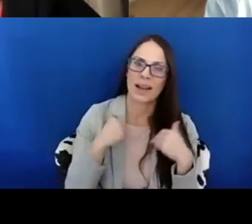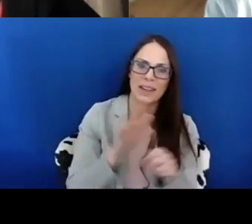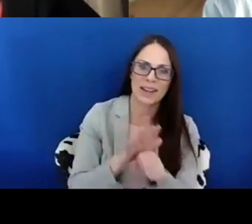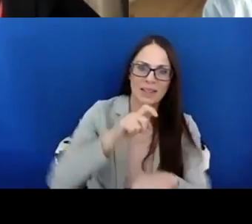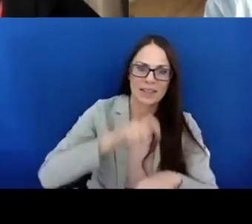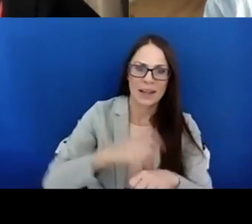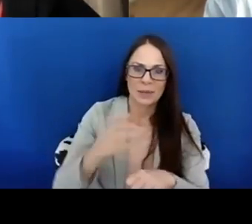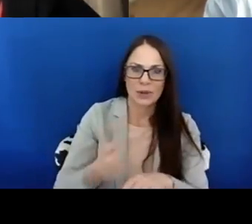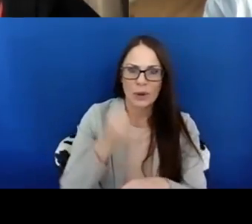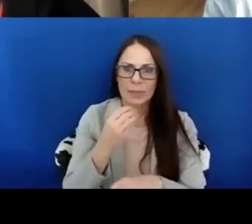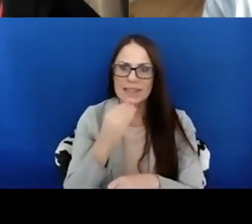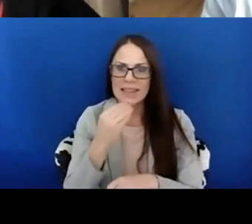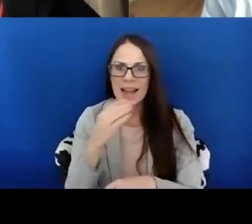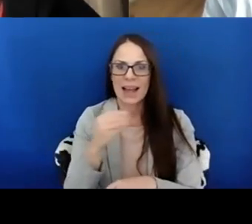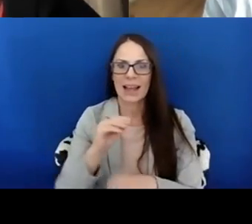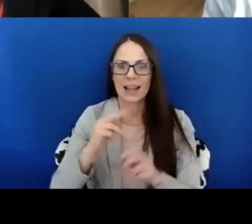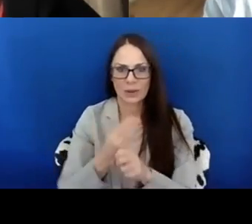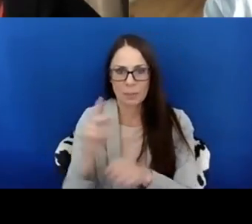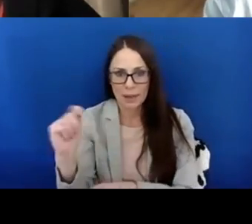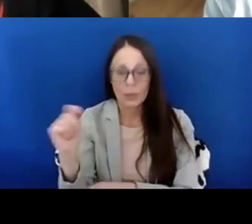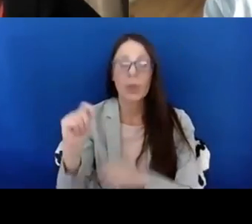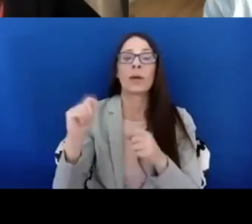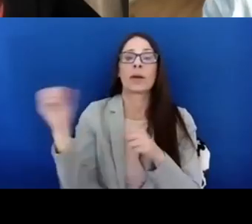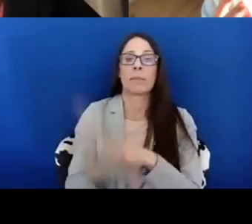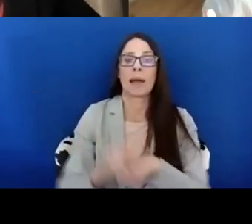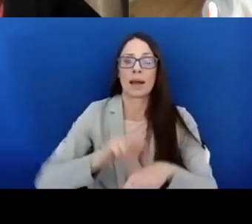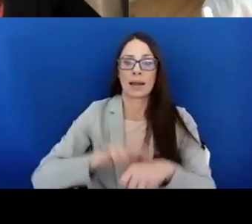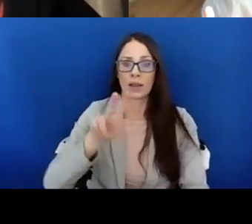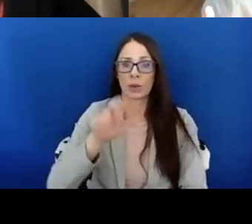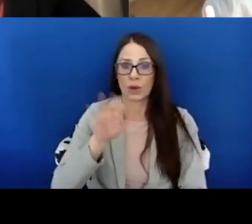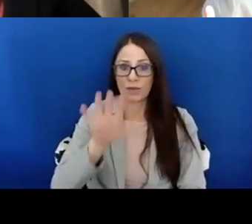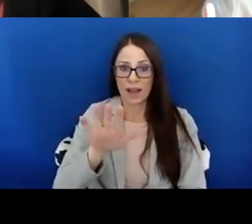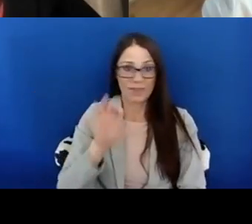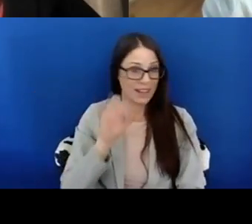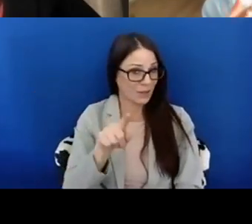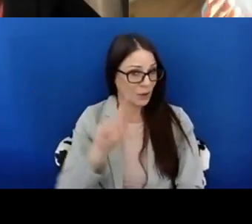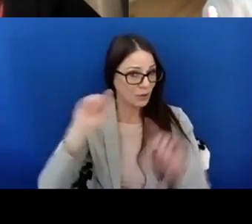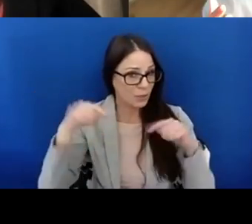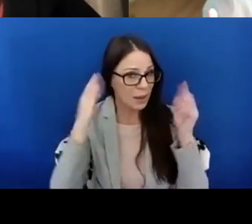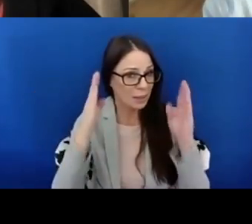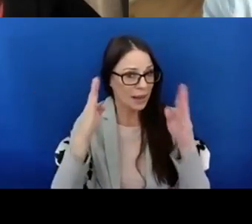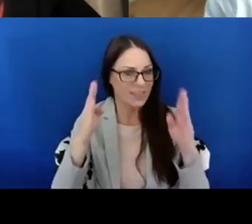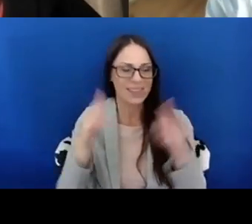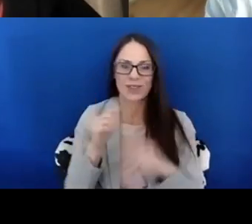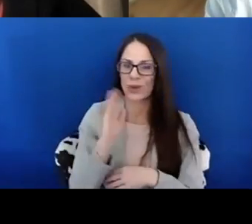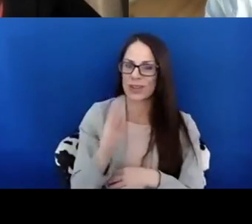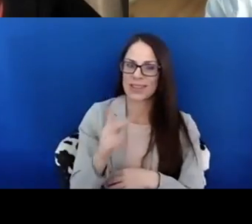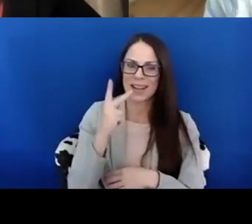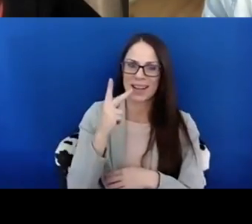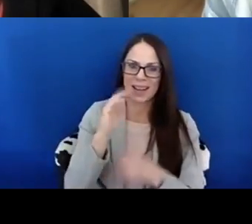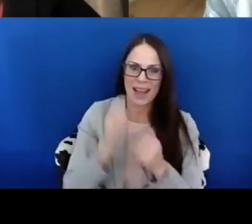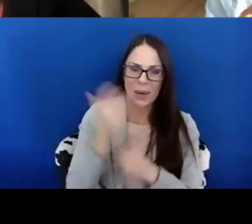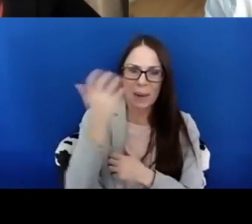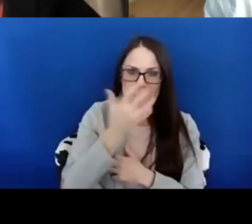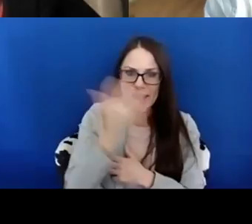go to the bathroom. We'll come back at 305. We have yet, if you've been paying attention, you'll see how amazing these panels have